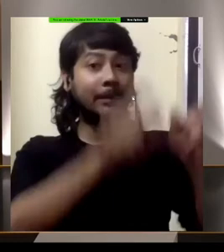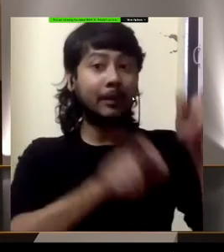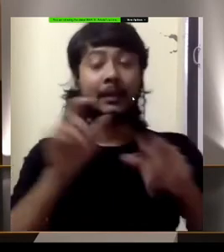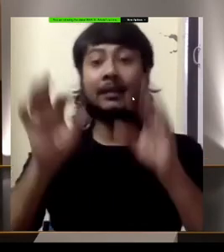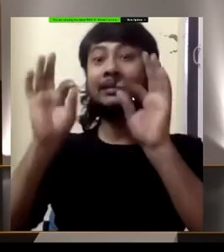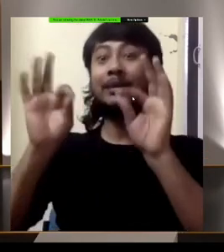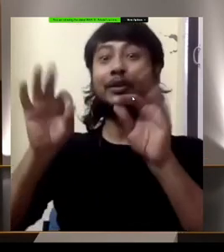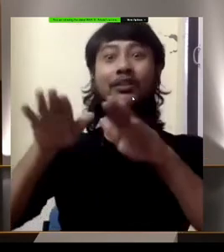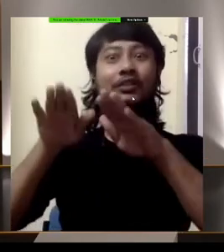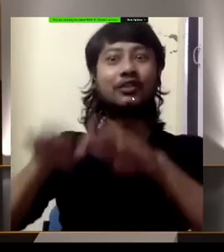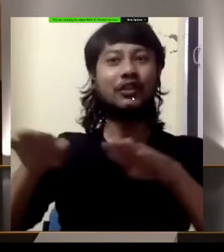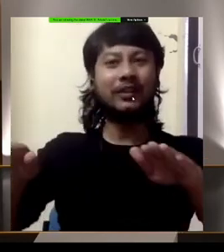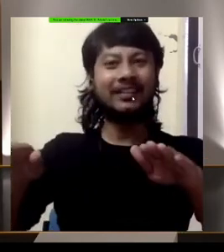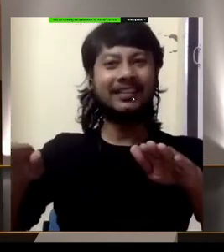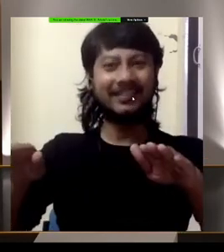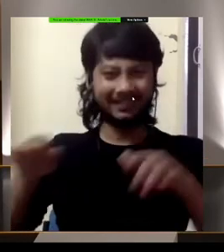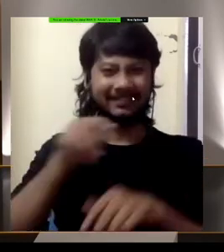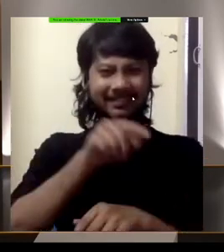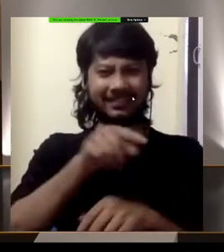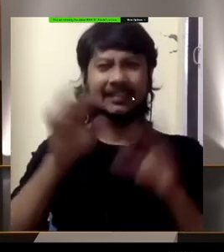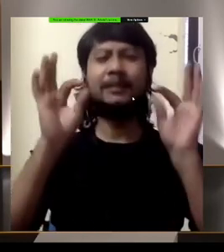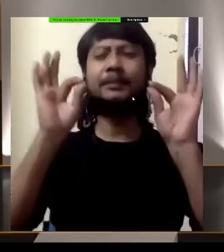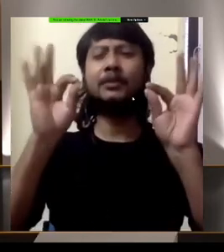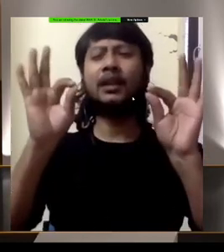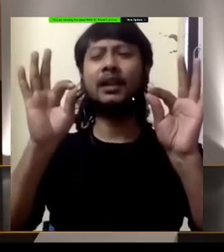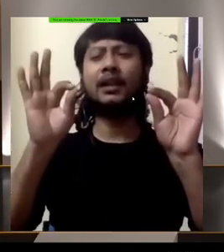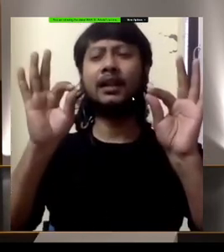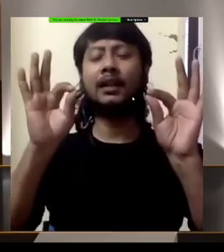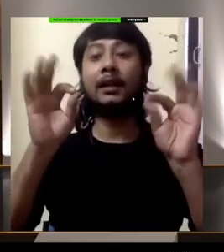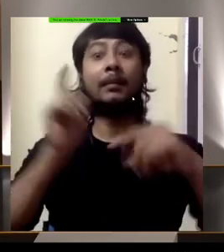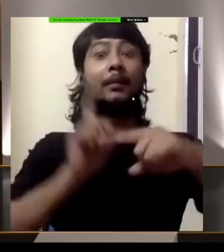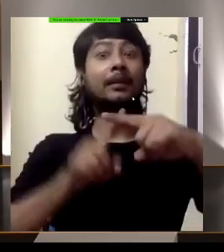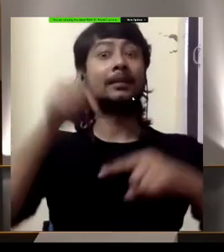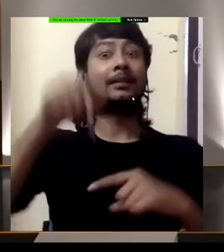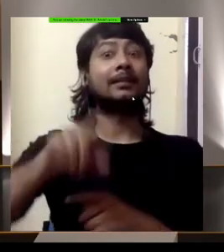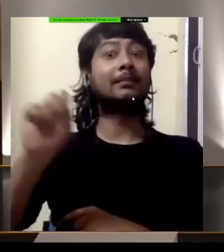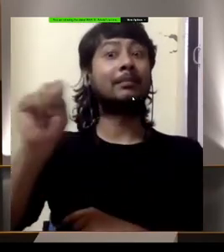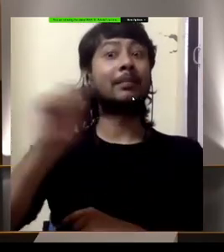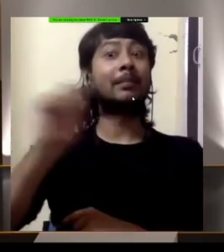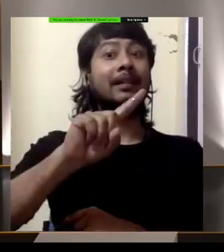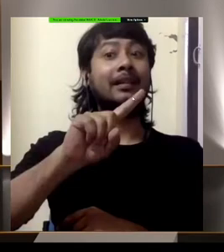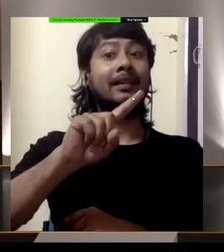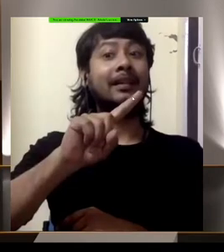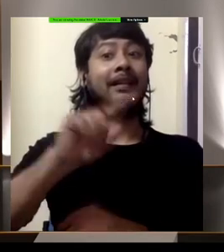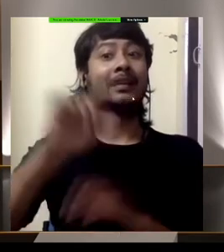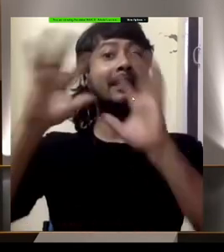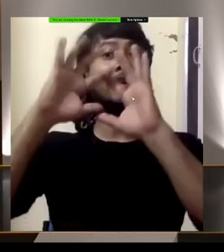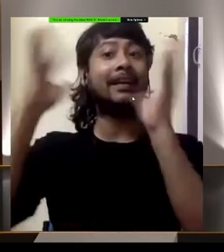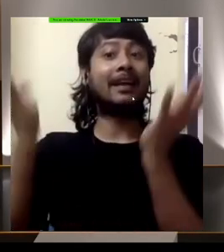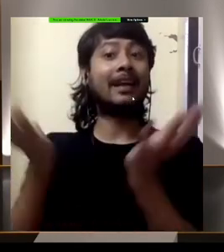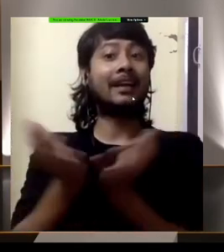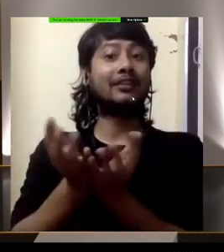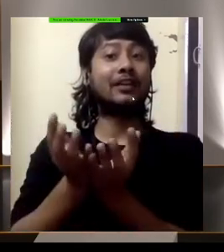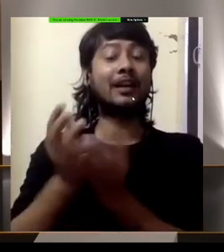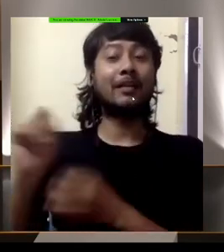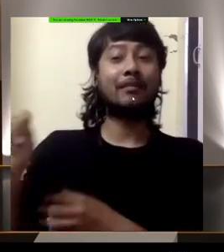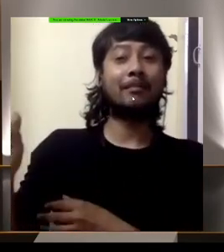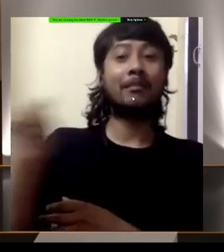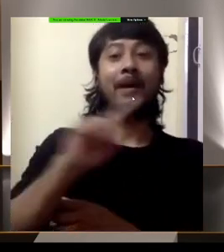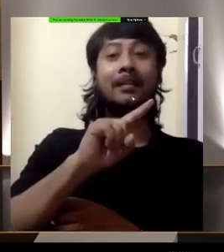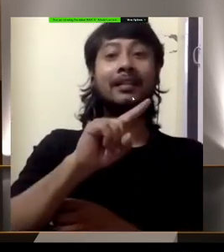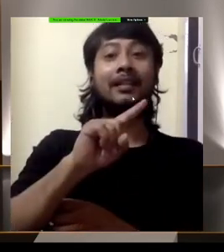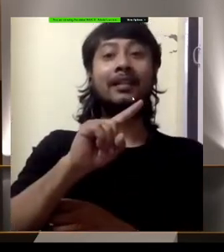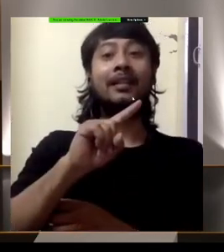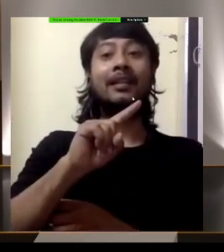particularly in this month, which is the International Month for Children, it is also the